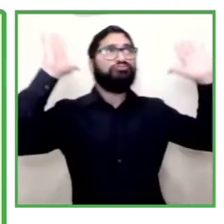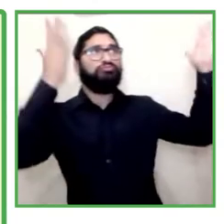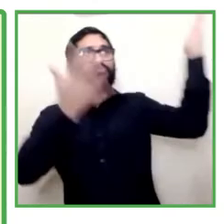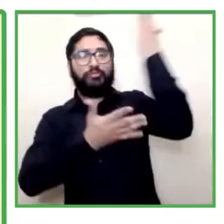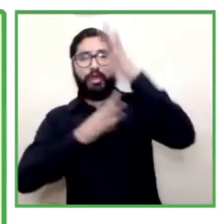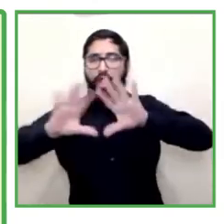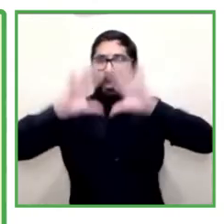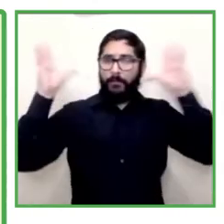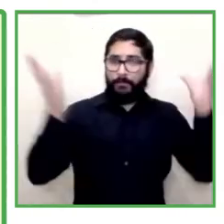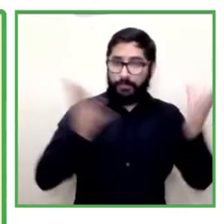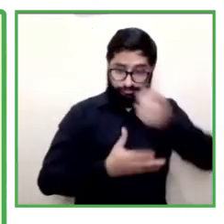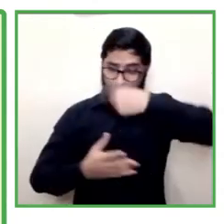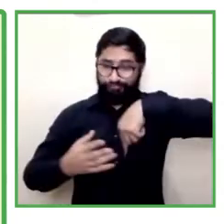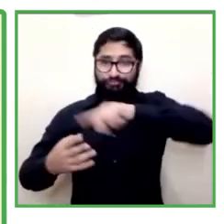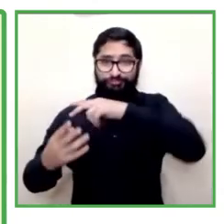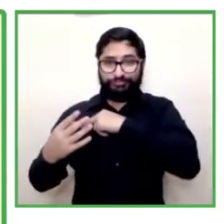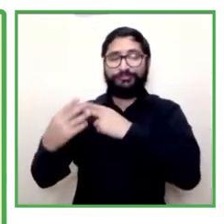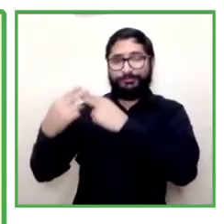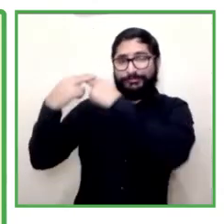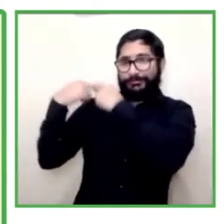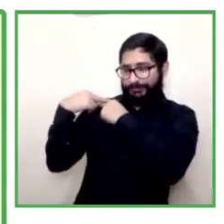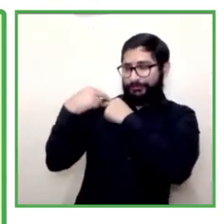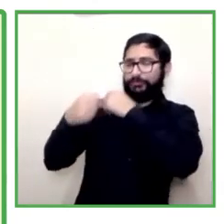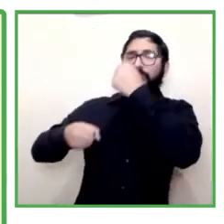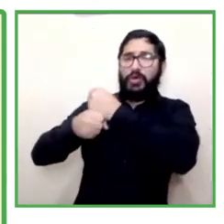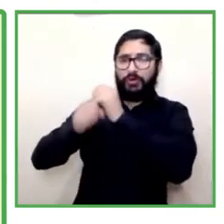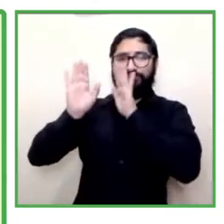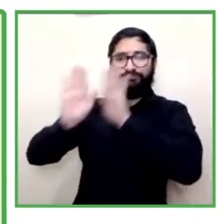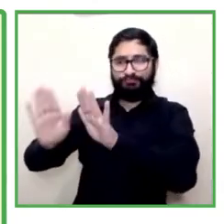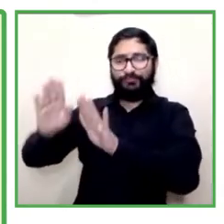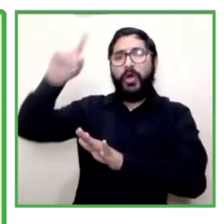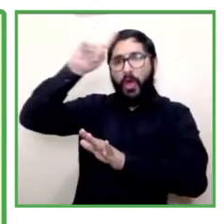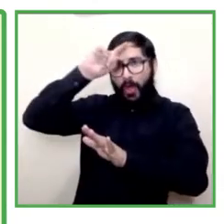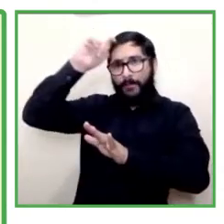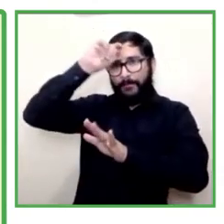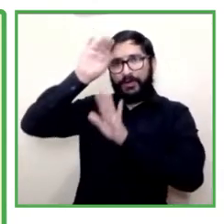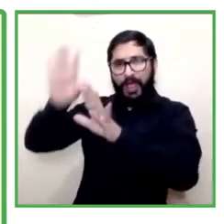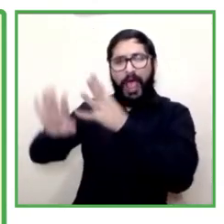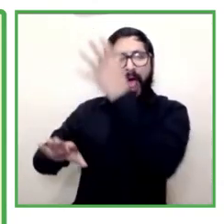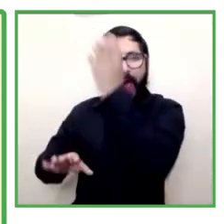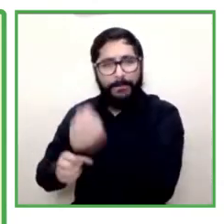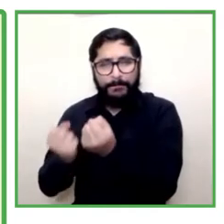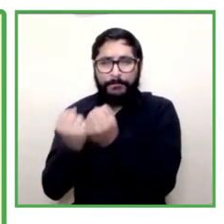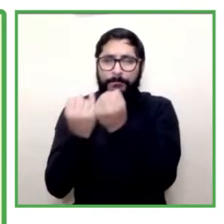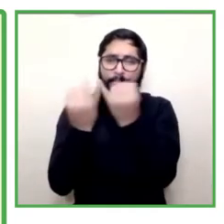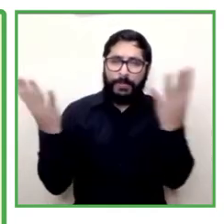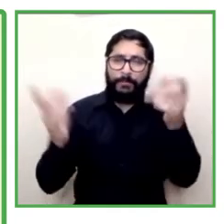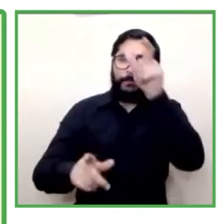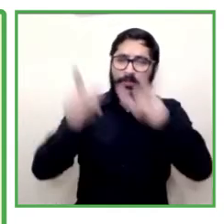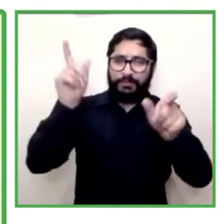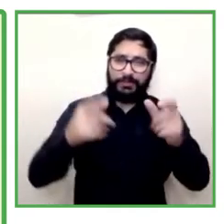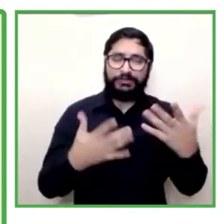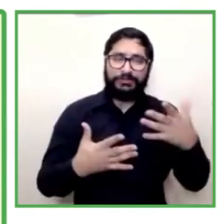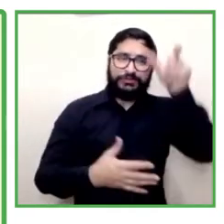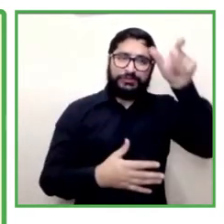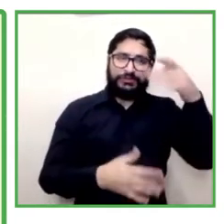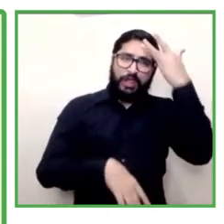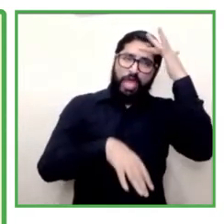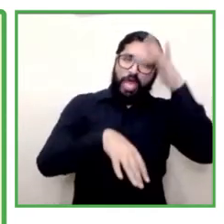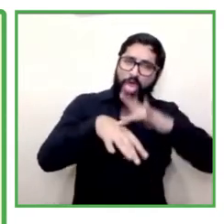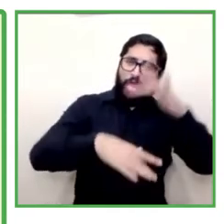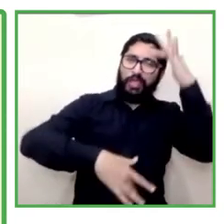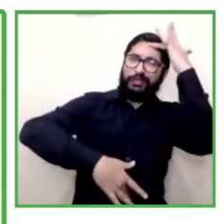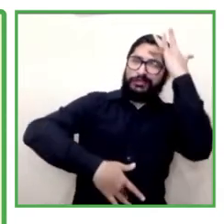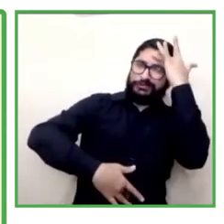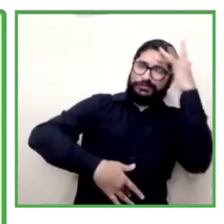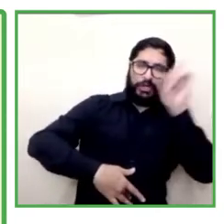we that we work in a day hospital that we have patients we don't want any more patients we want people